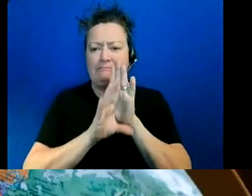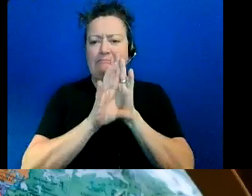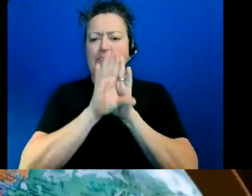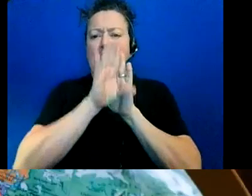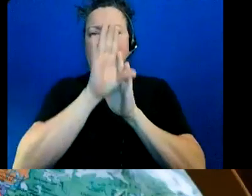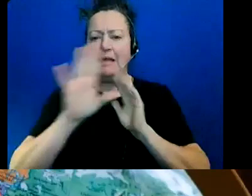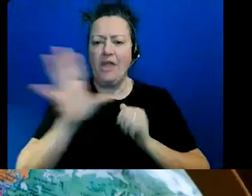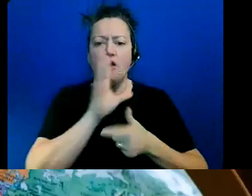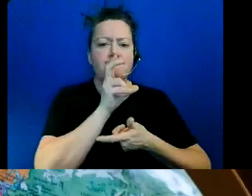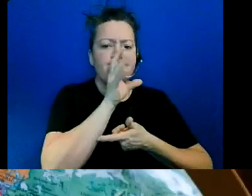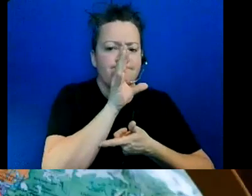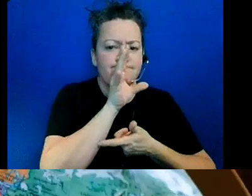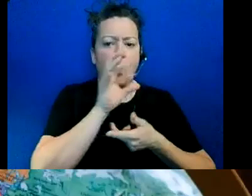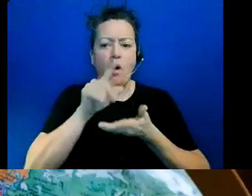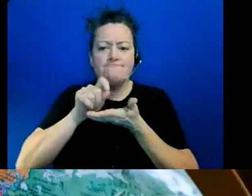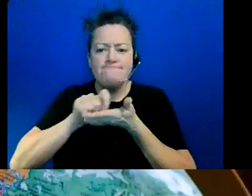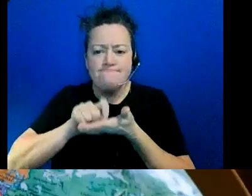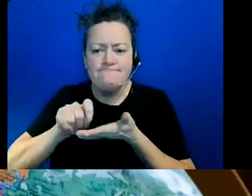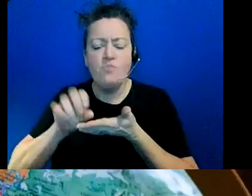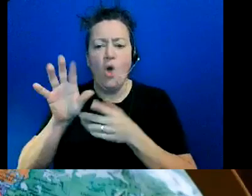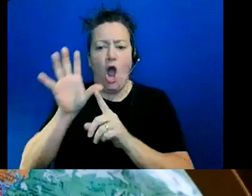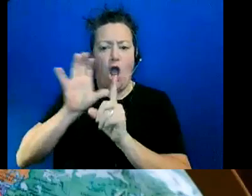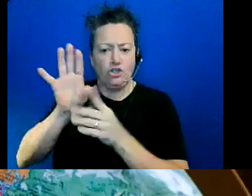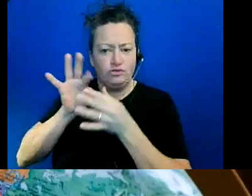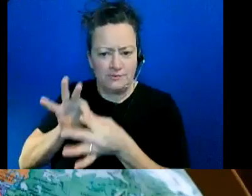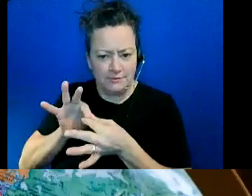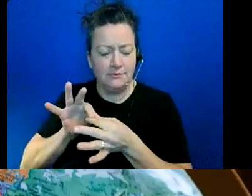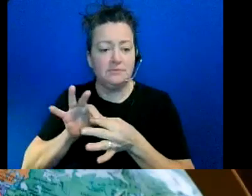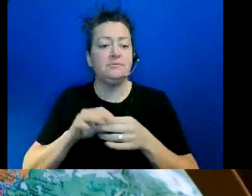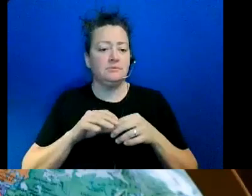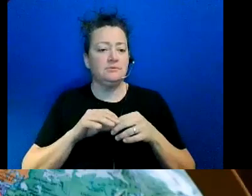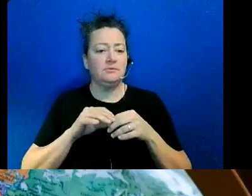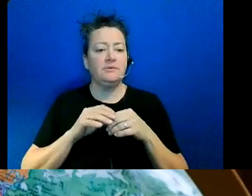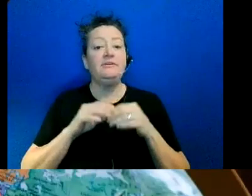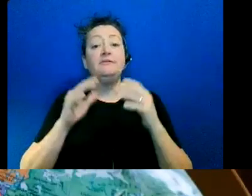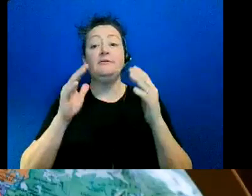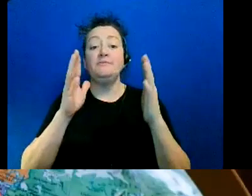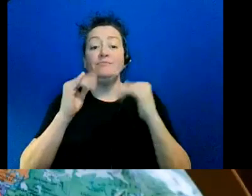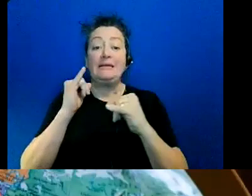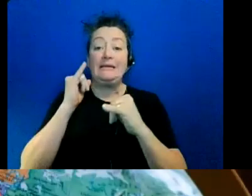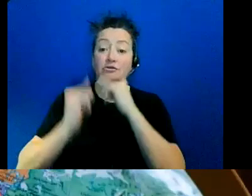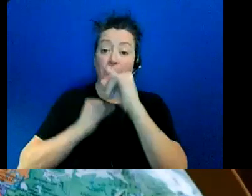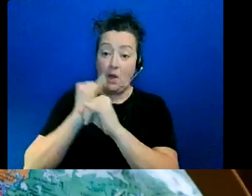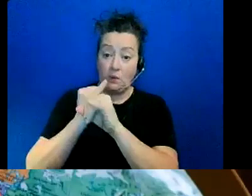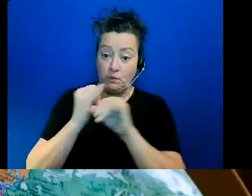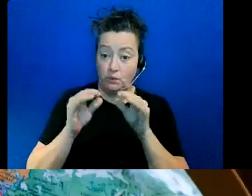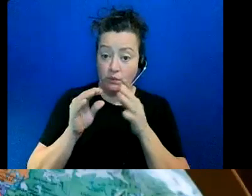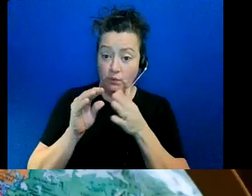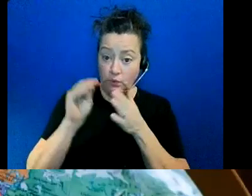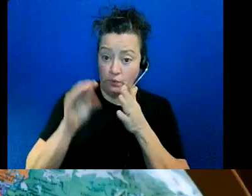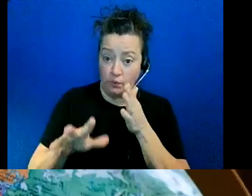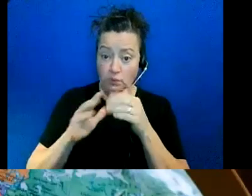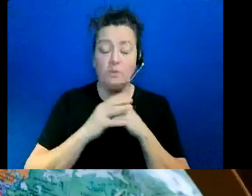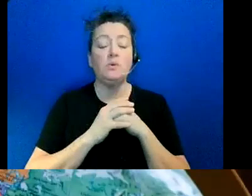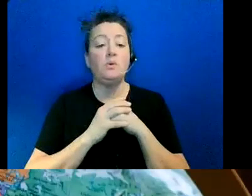learning the cultural language international students are um they have also they are